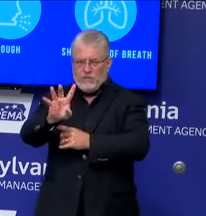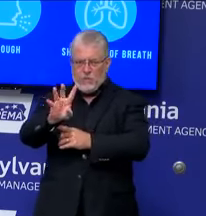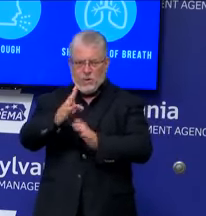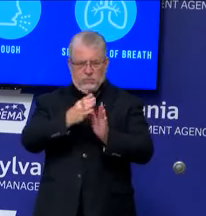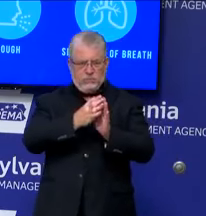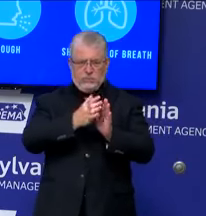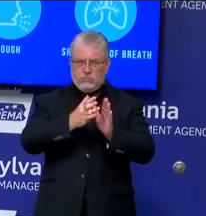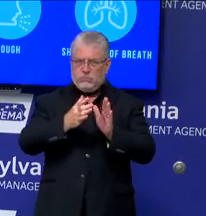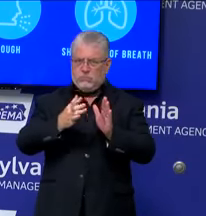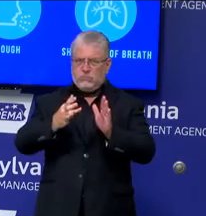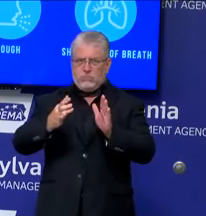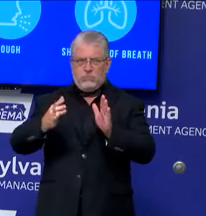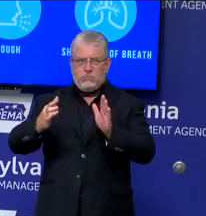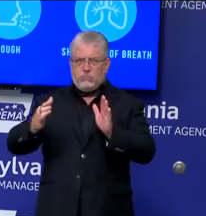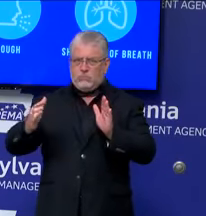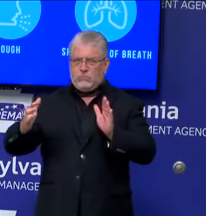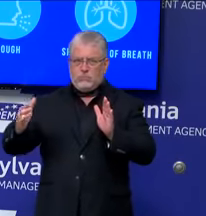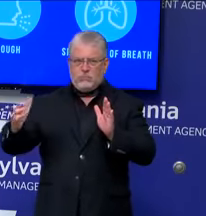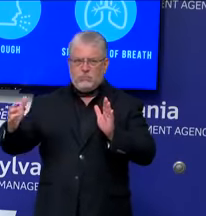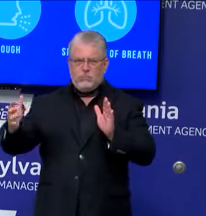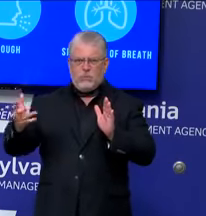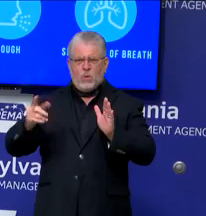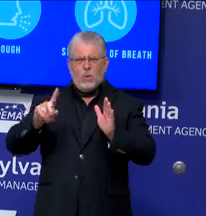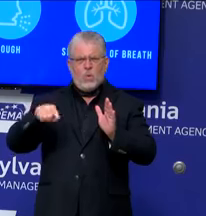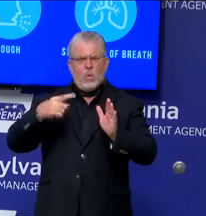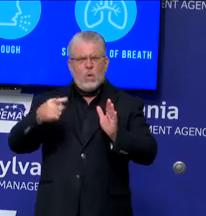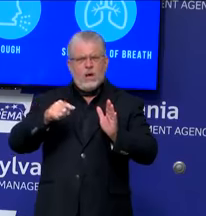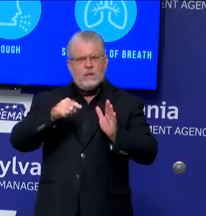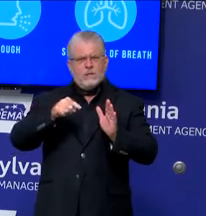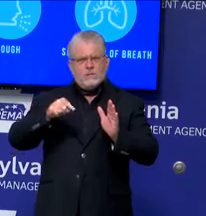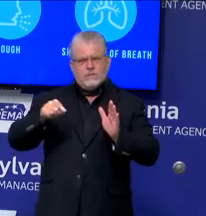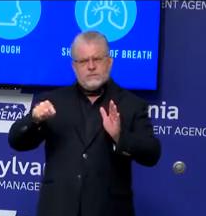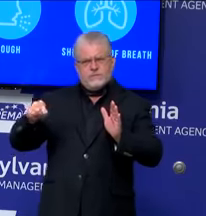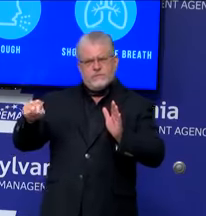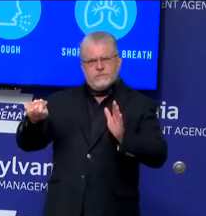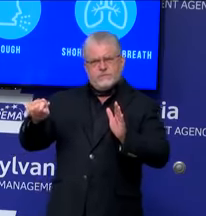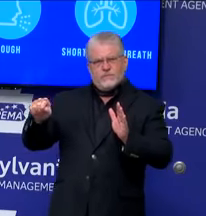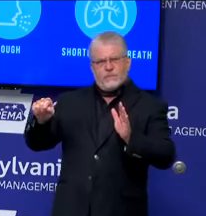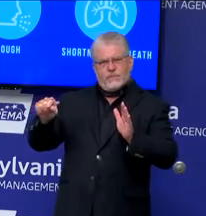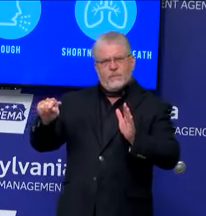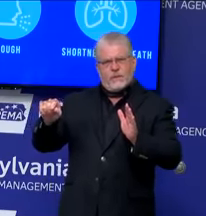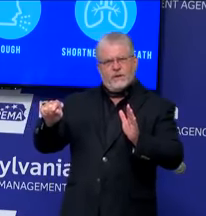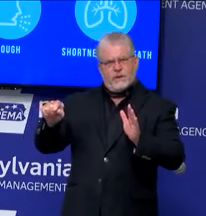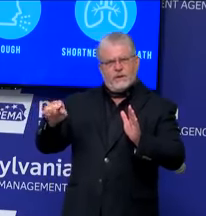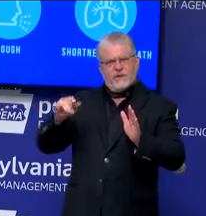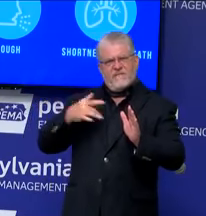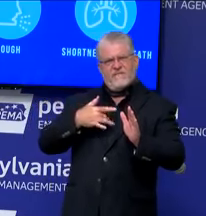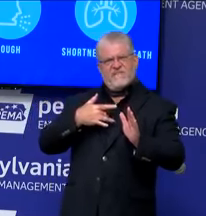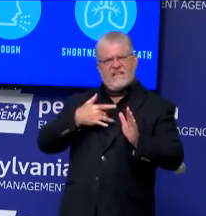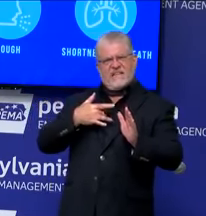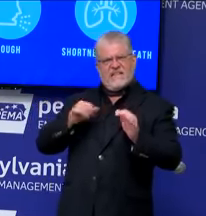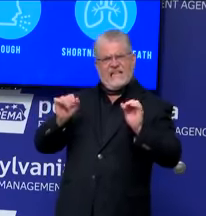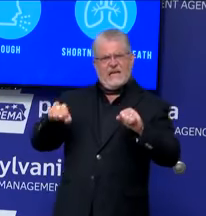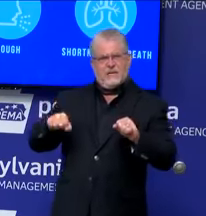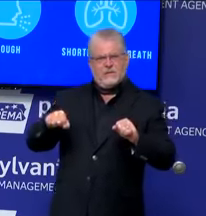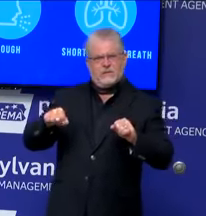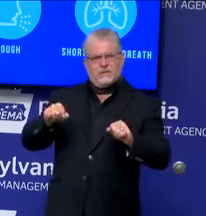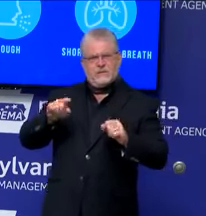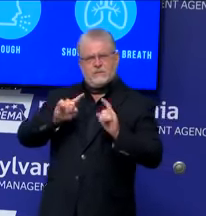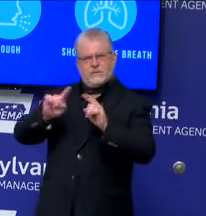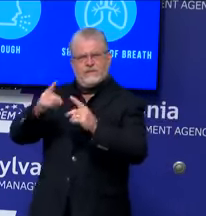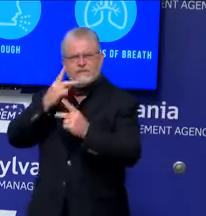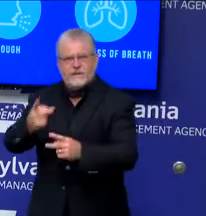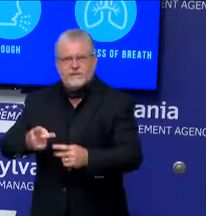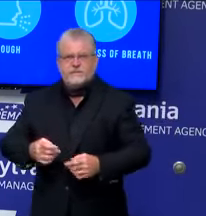to maintain that. When, approximately, would somebody be able to make an appointment? Sure. I don't have the schema